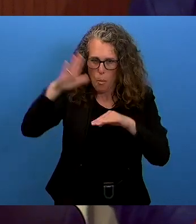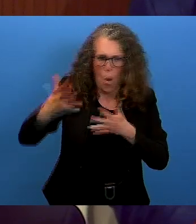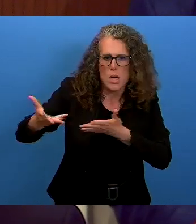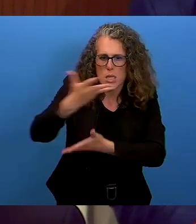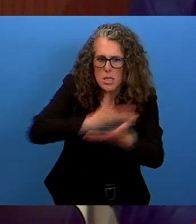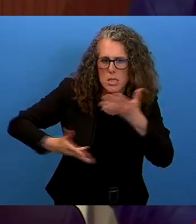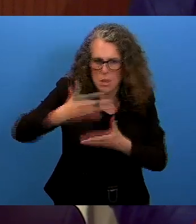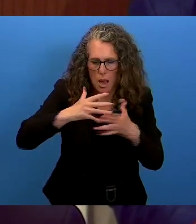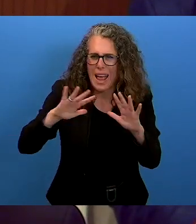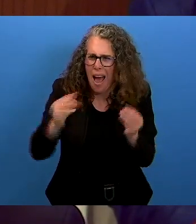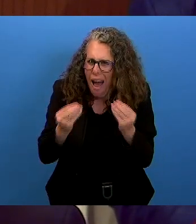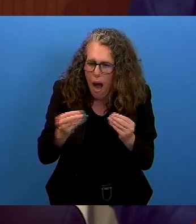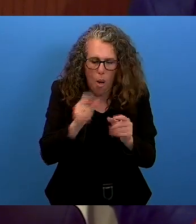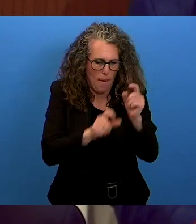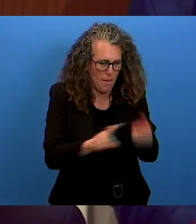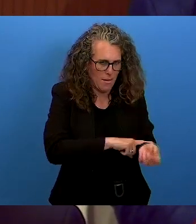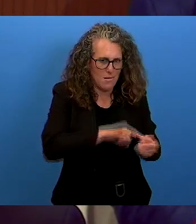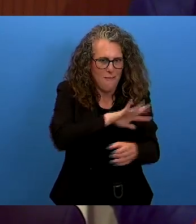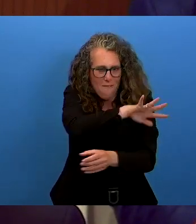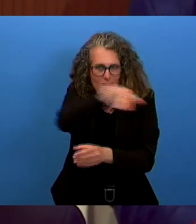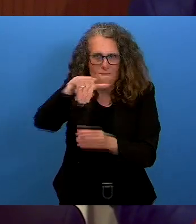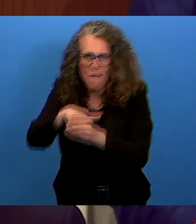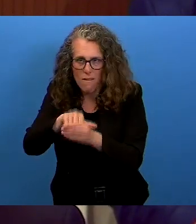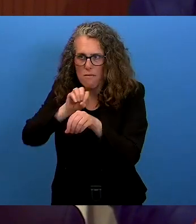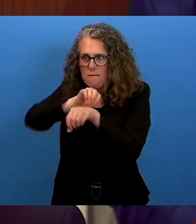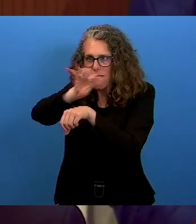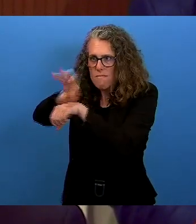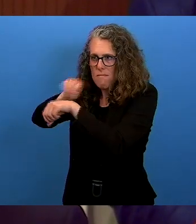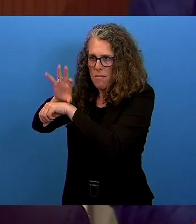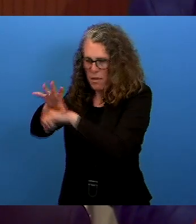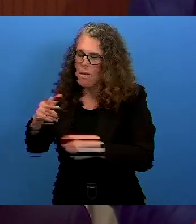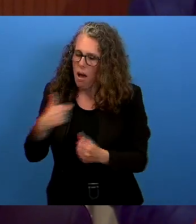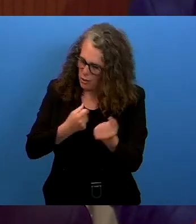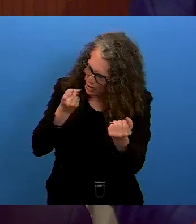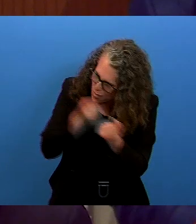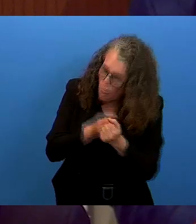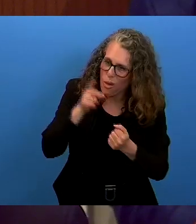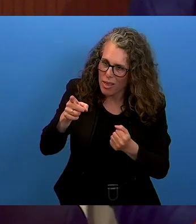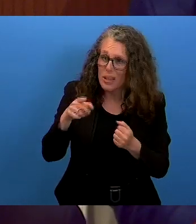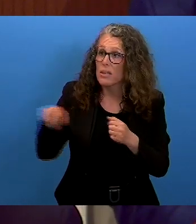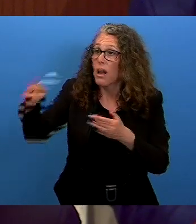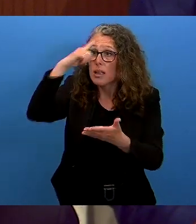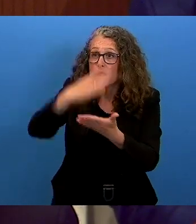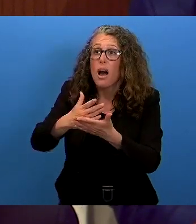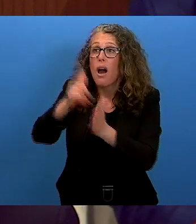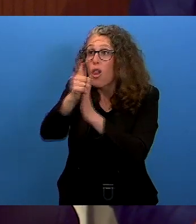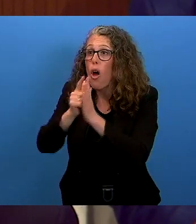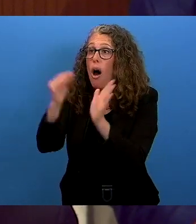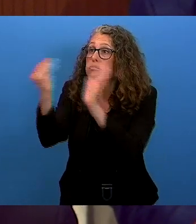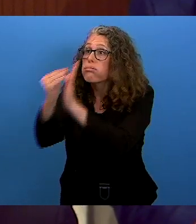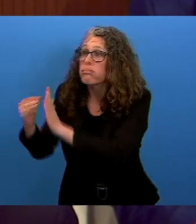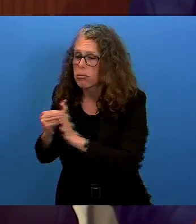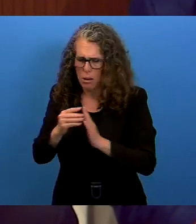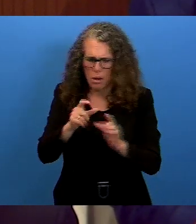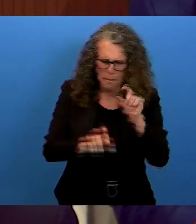encourage states to seize this opportunity to give indigenous peoples a stronger say in decisions that affect them. In the context